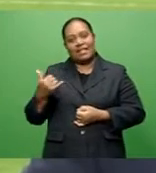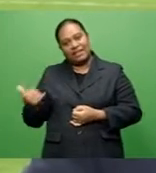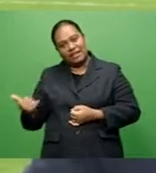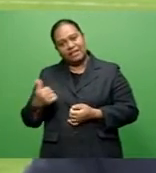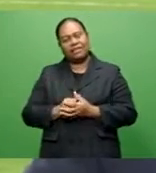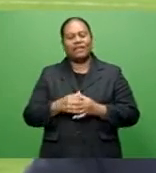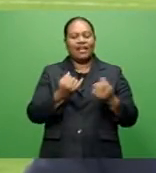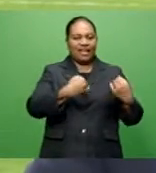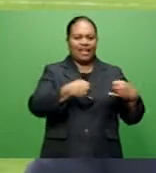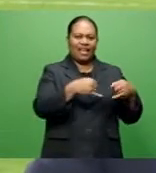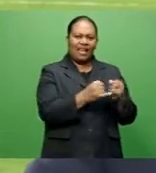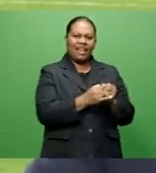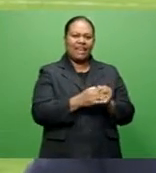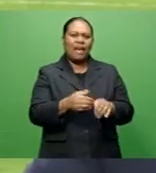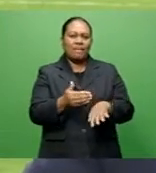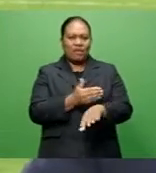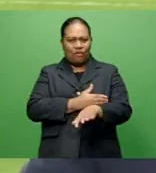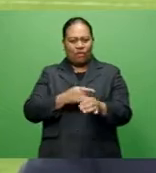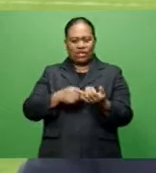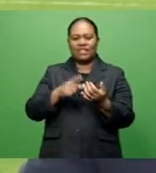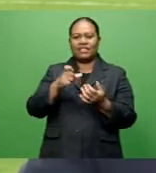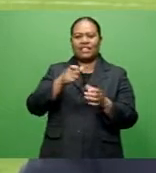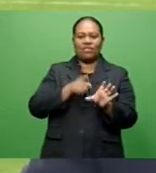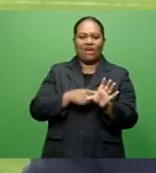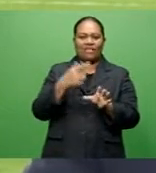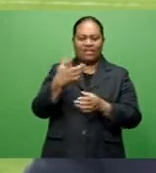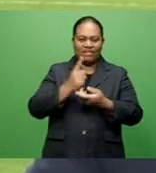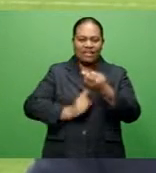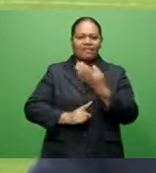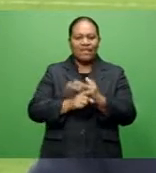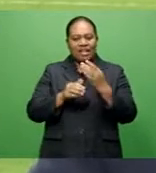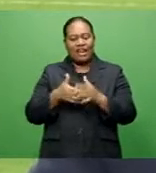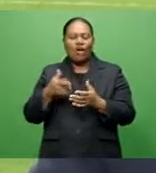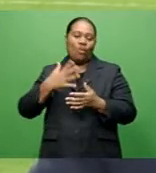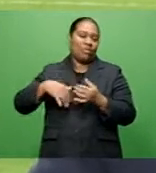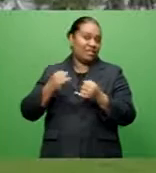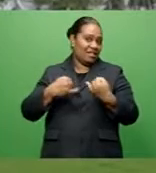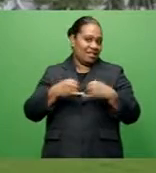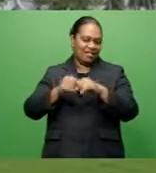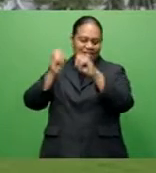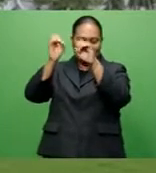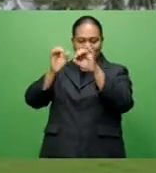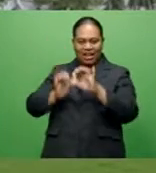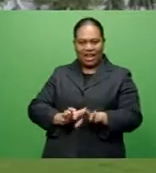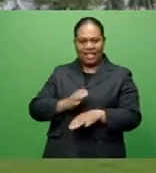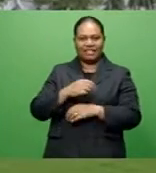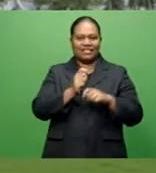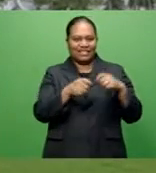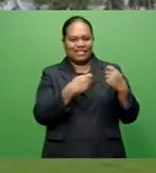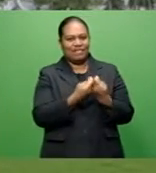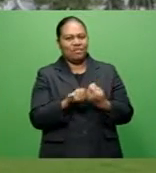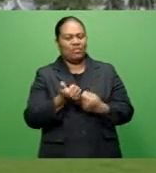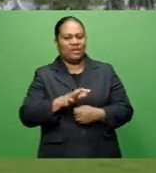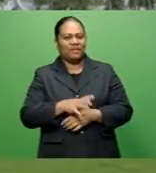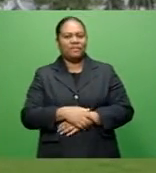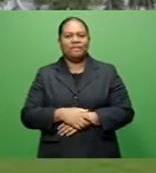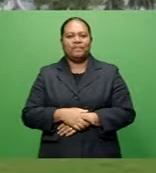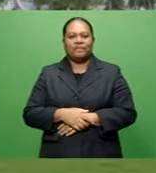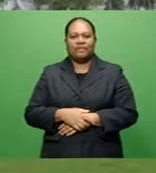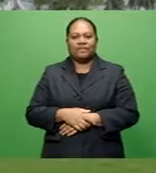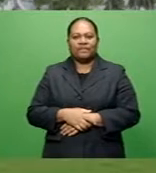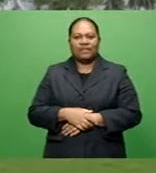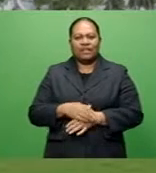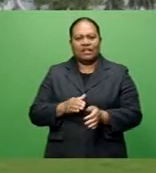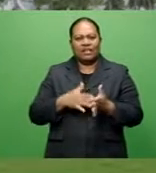tropical cyclone Yasa, and they are also here with the blessing of their high chief. After Tisi Yasa, they weren't